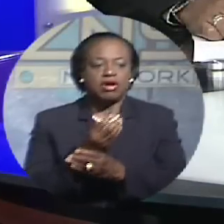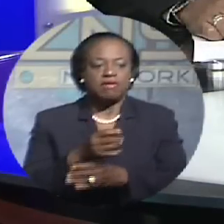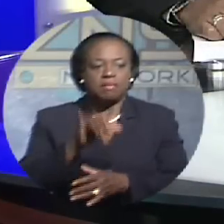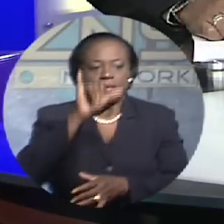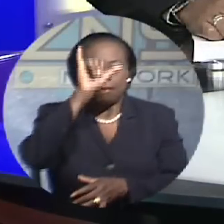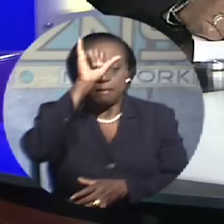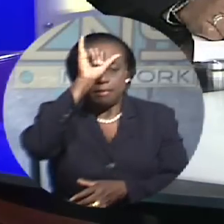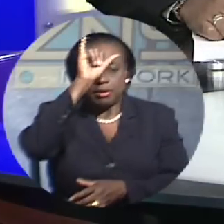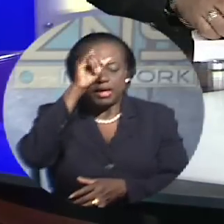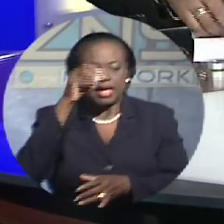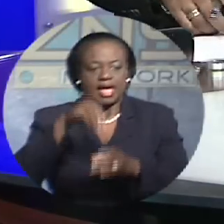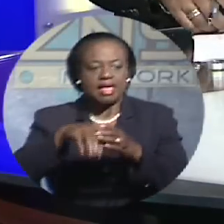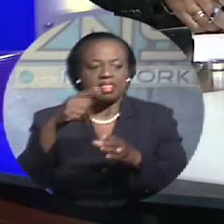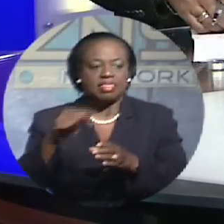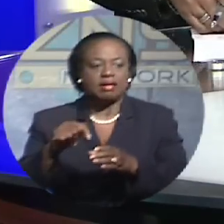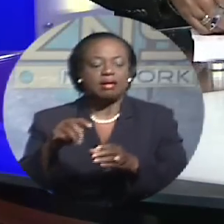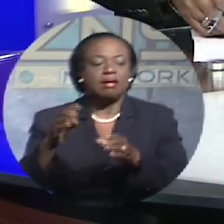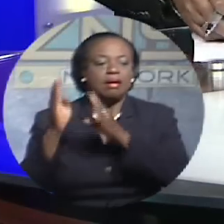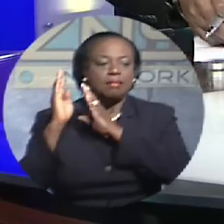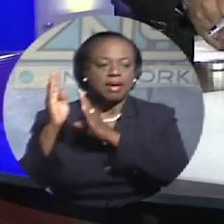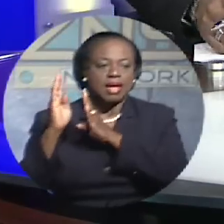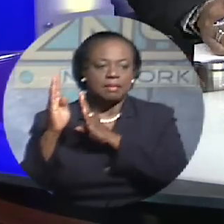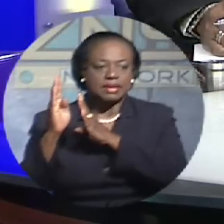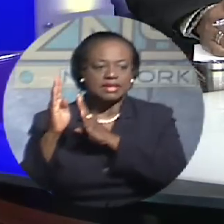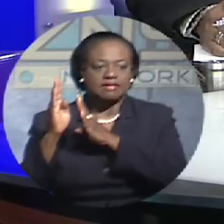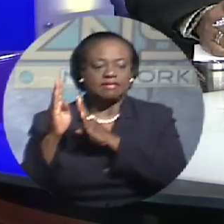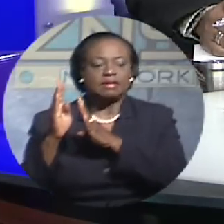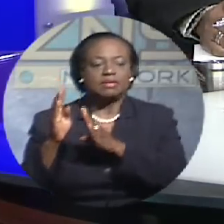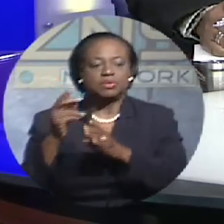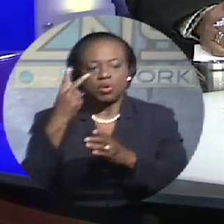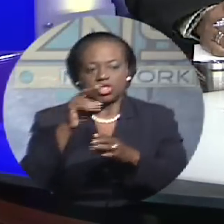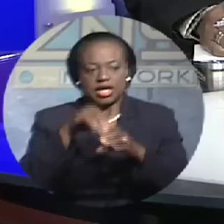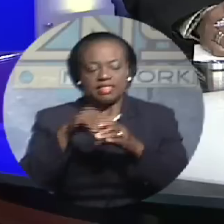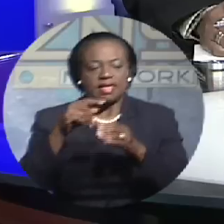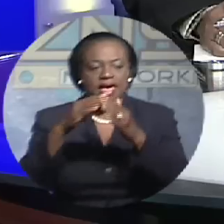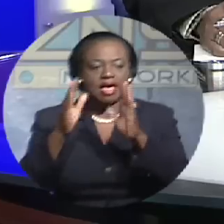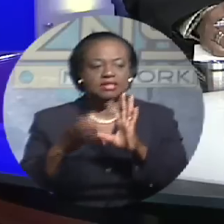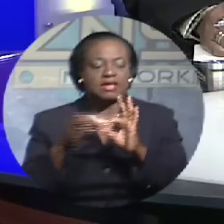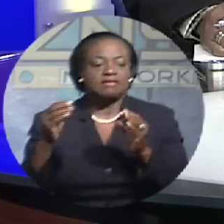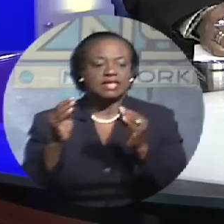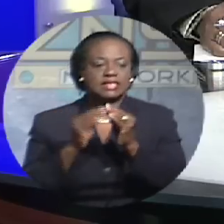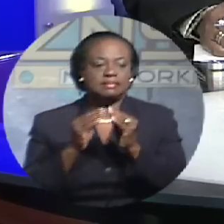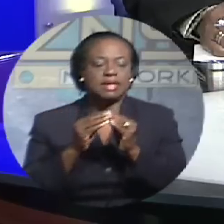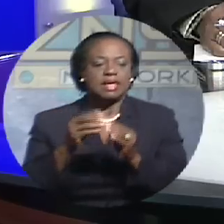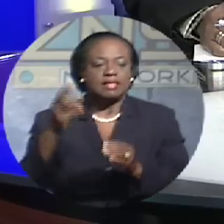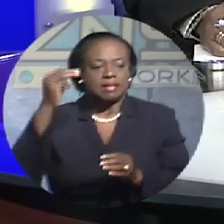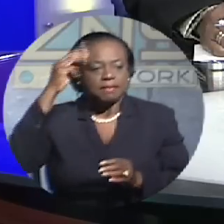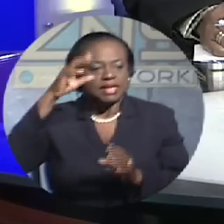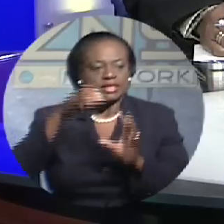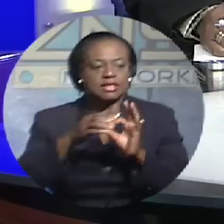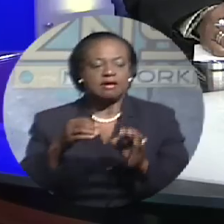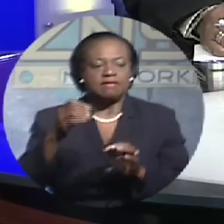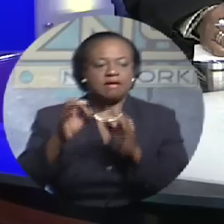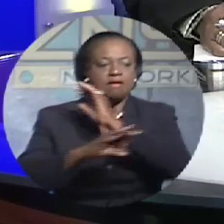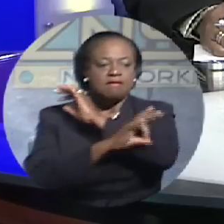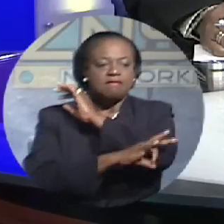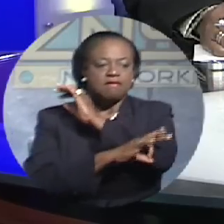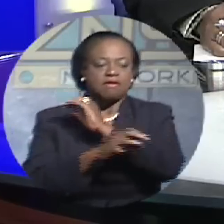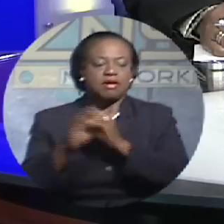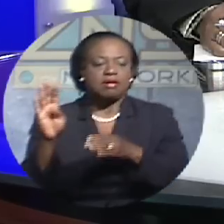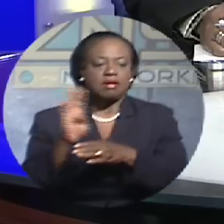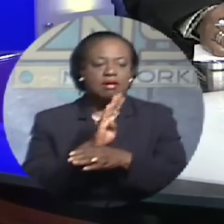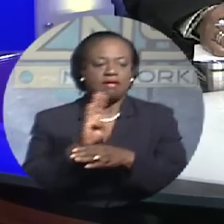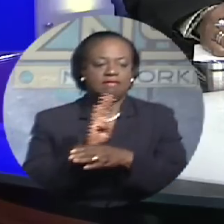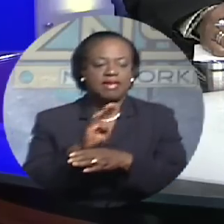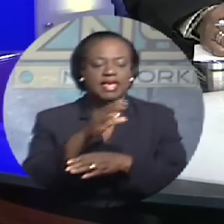Bahamas is receiving some prominence during last night's session in the House. The Minister of Foreign Affairs and Immigration, Fred Mitchell, highlighted the issue